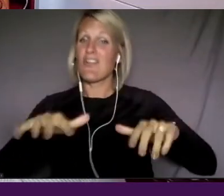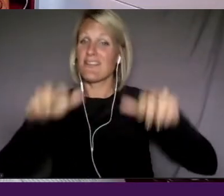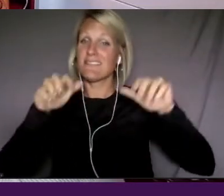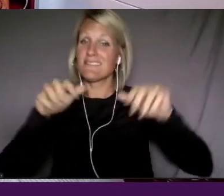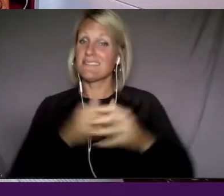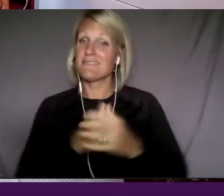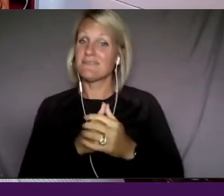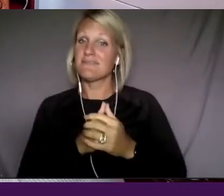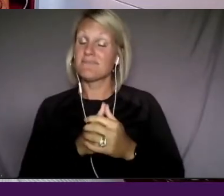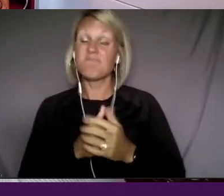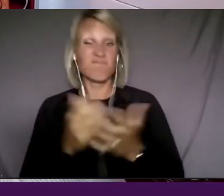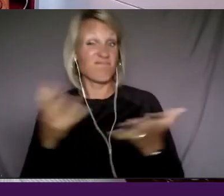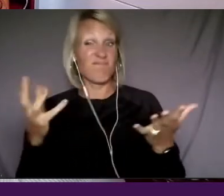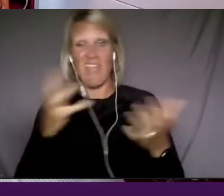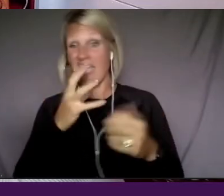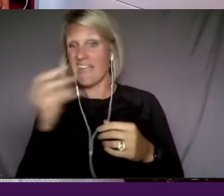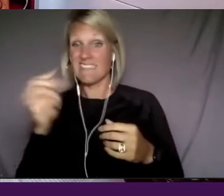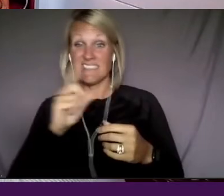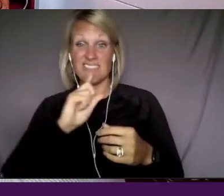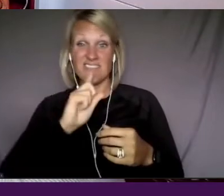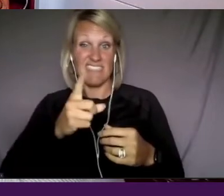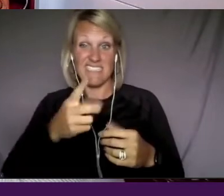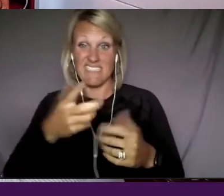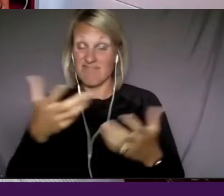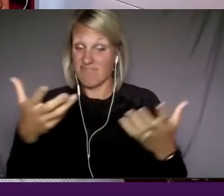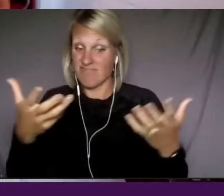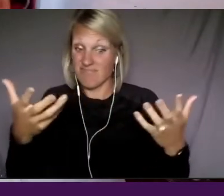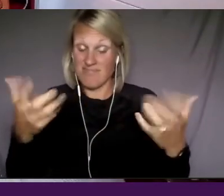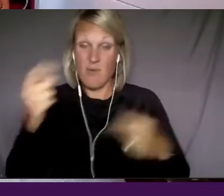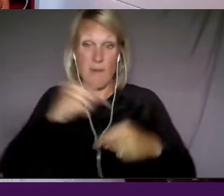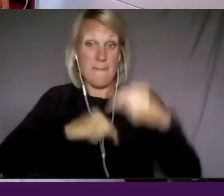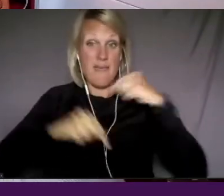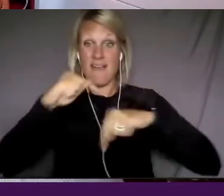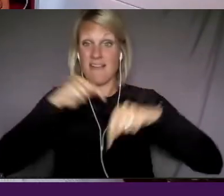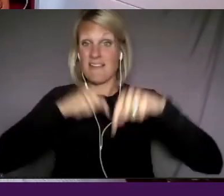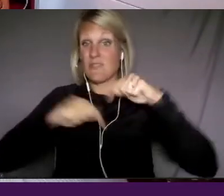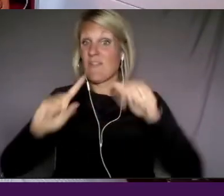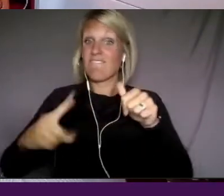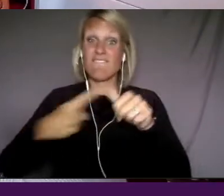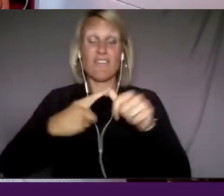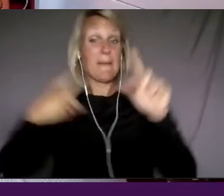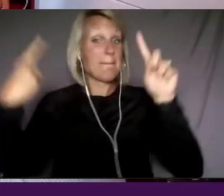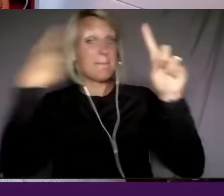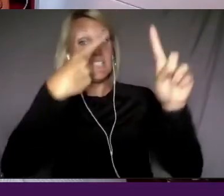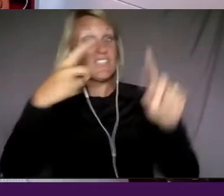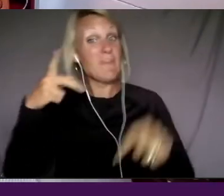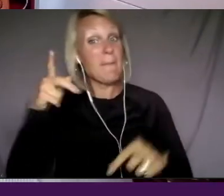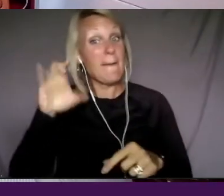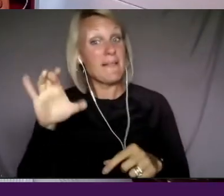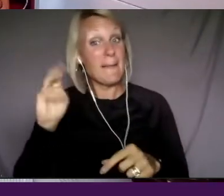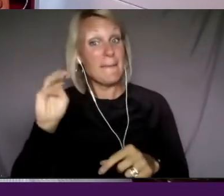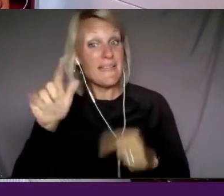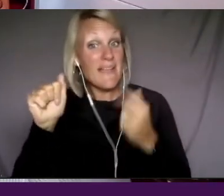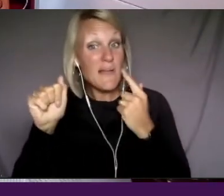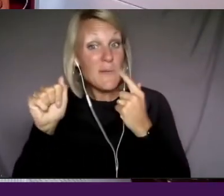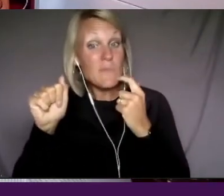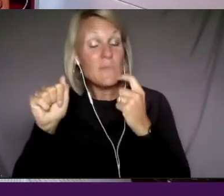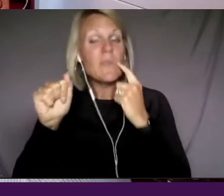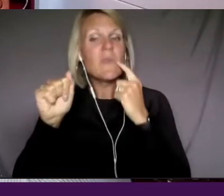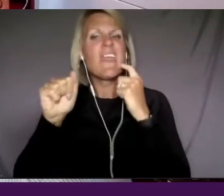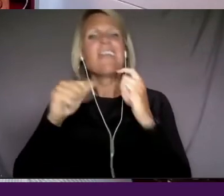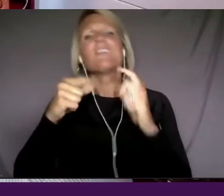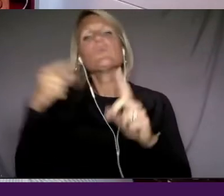really quite frankly, um, going back to the original mission of public media to be about, uh,